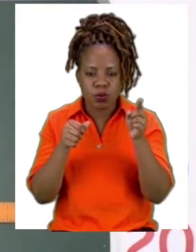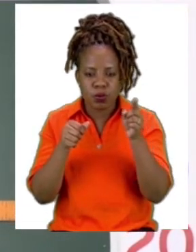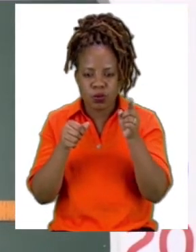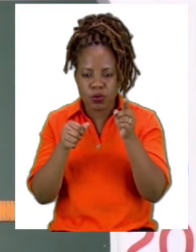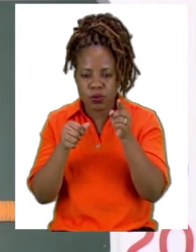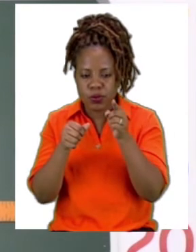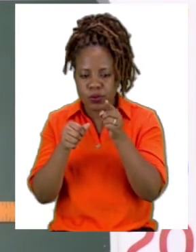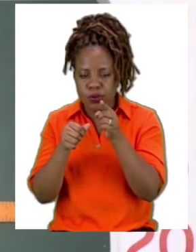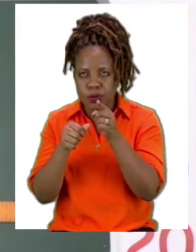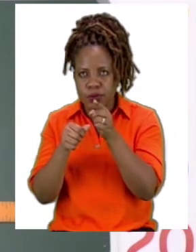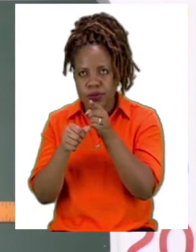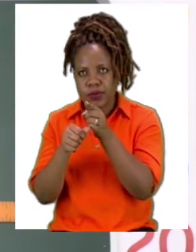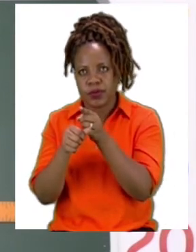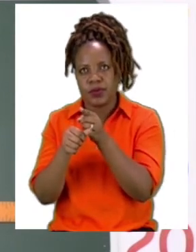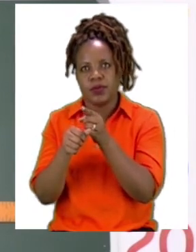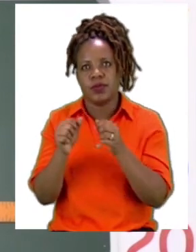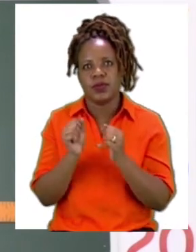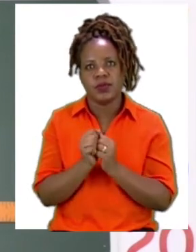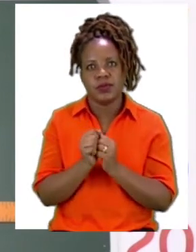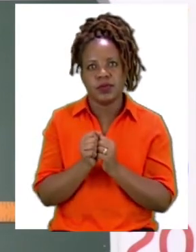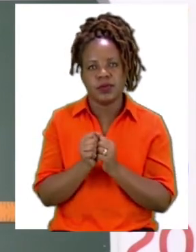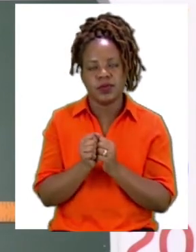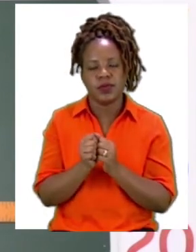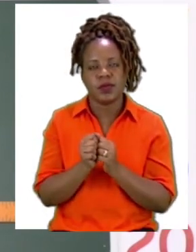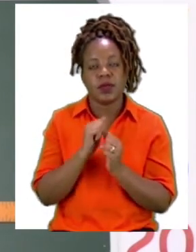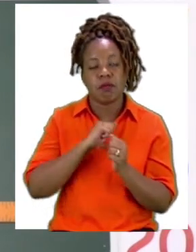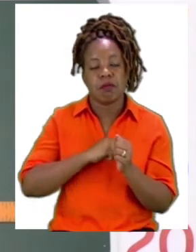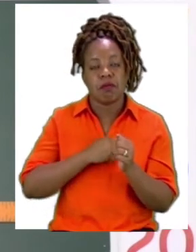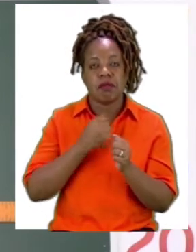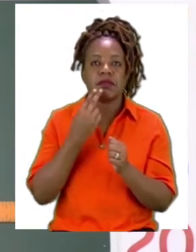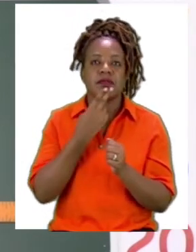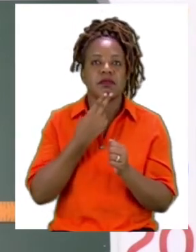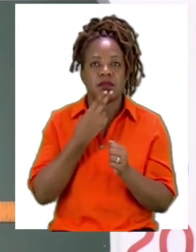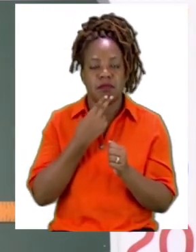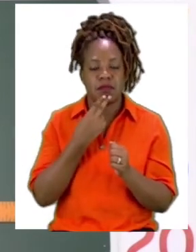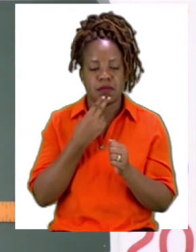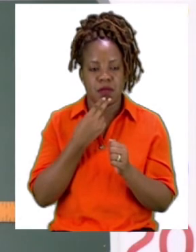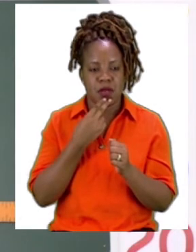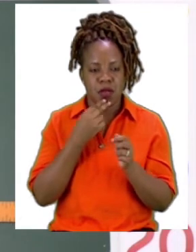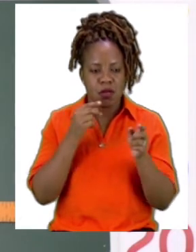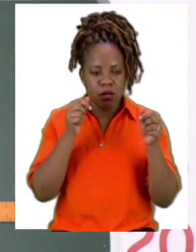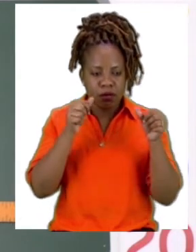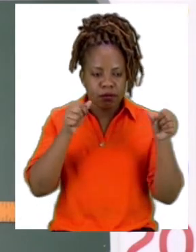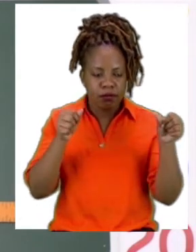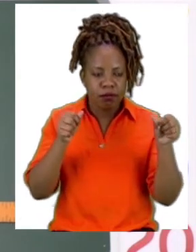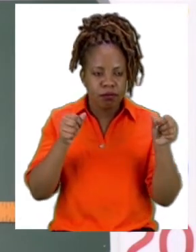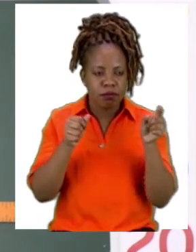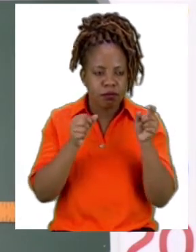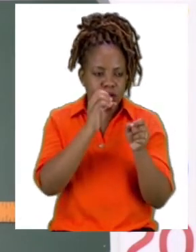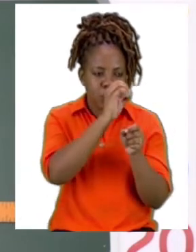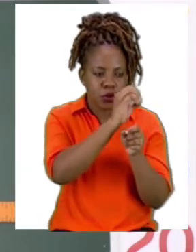My pencil here, in this case, is six centimetres. So,